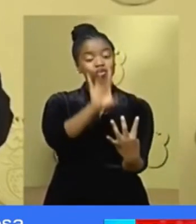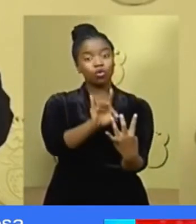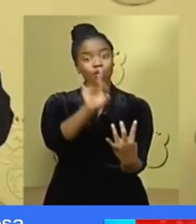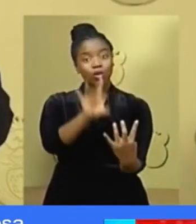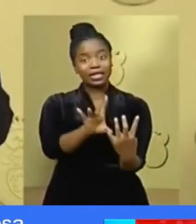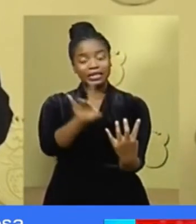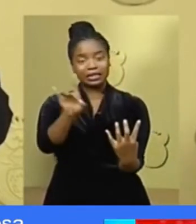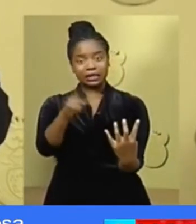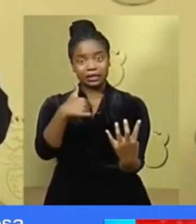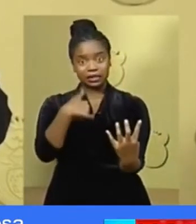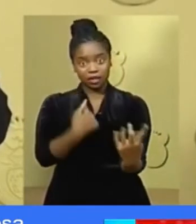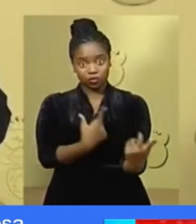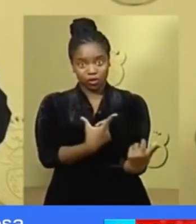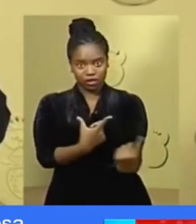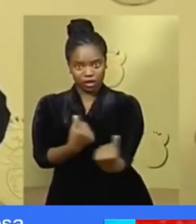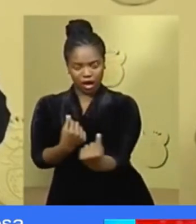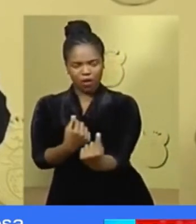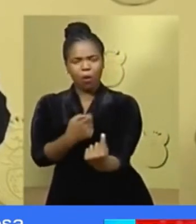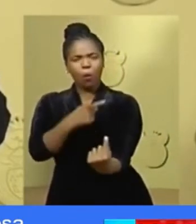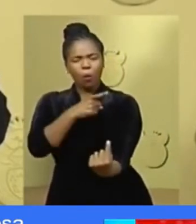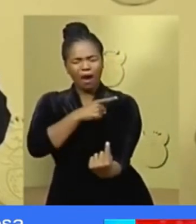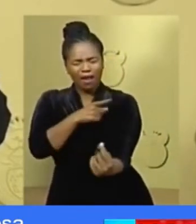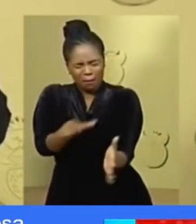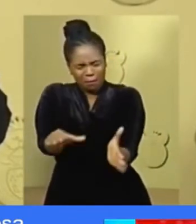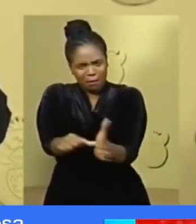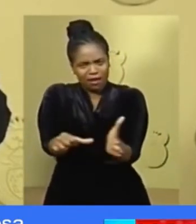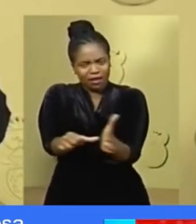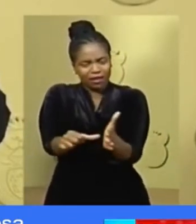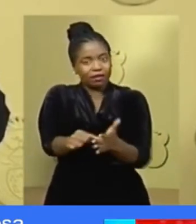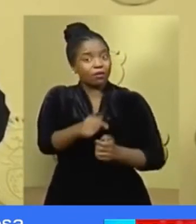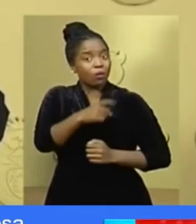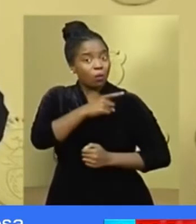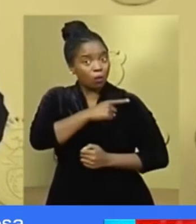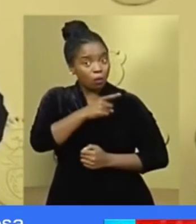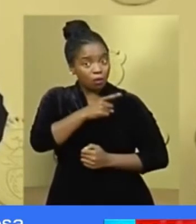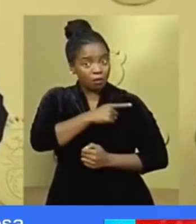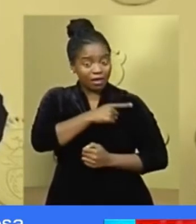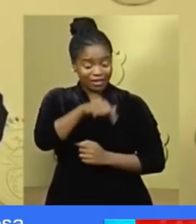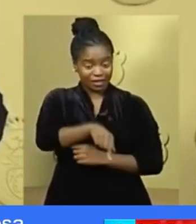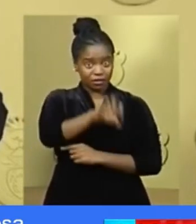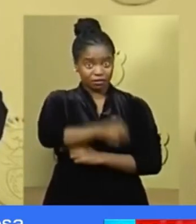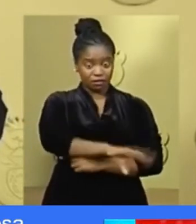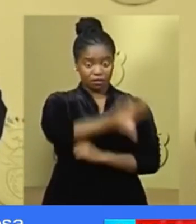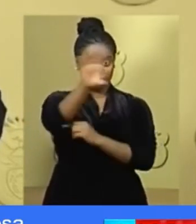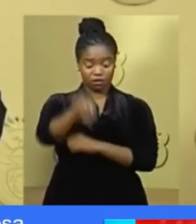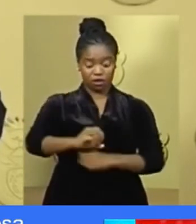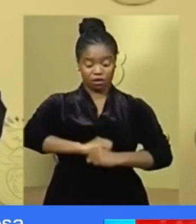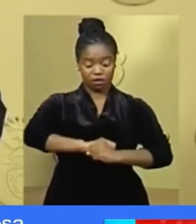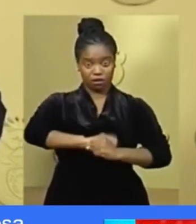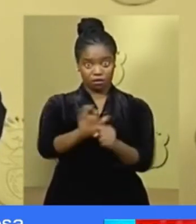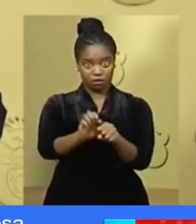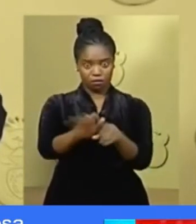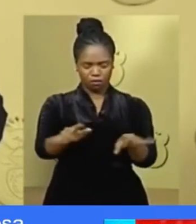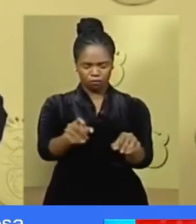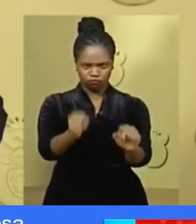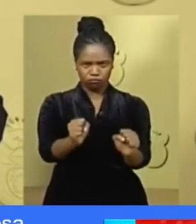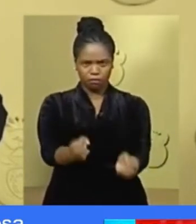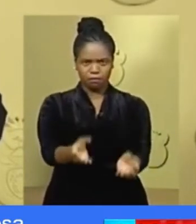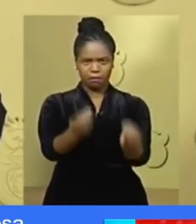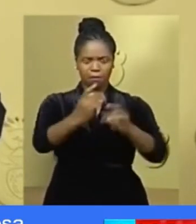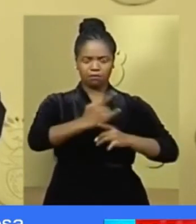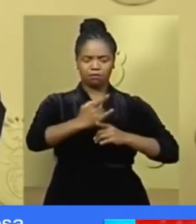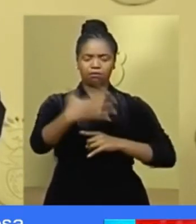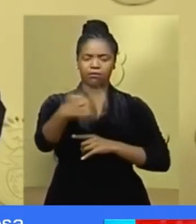sacrifices are absolutely necessary if our country is to emerge stronger from this